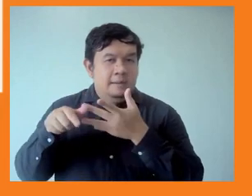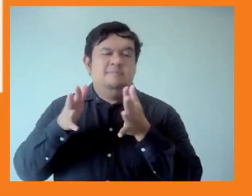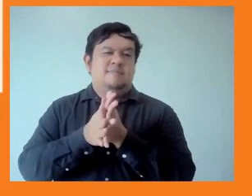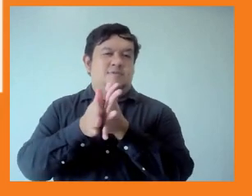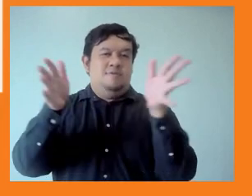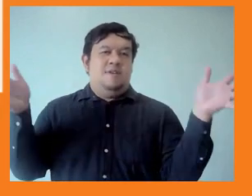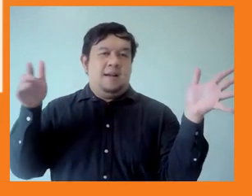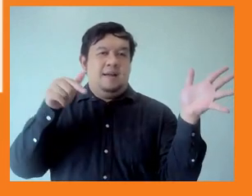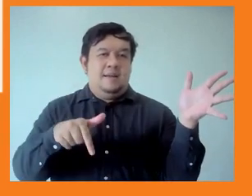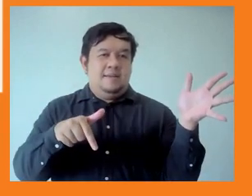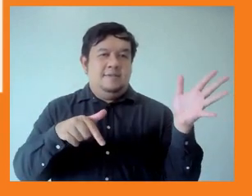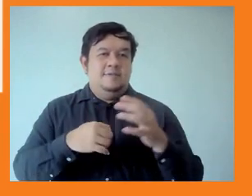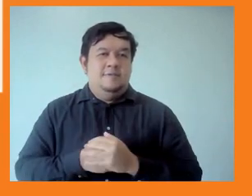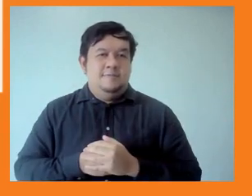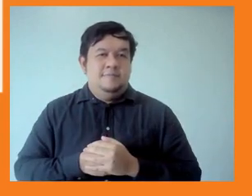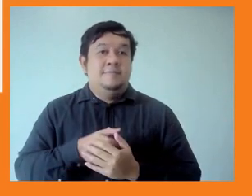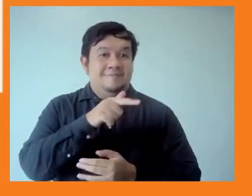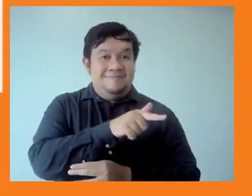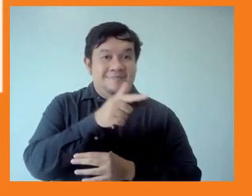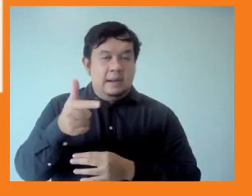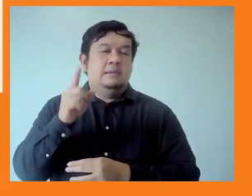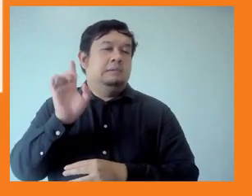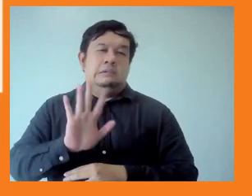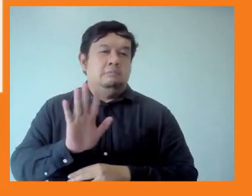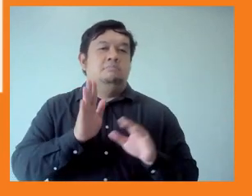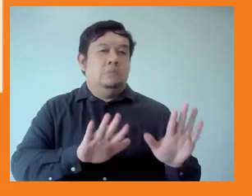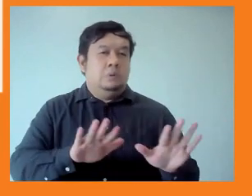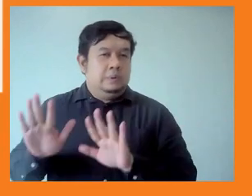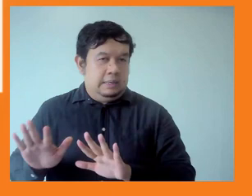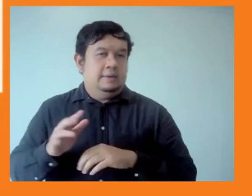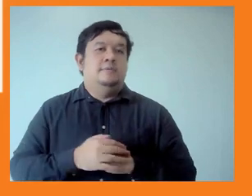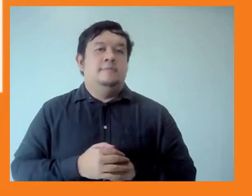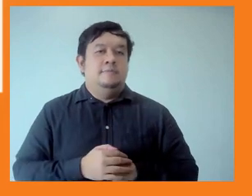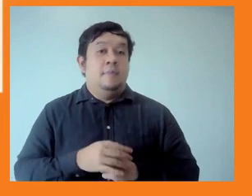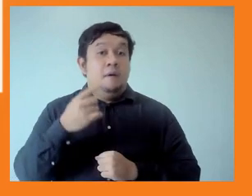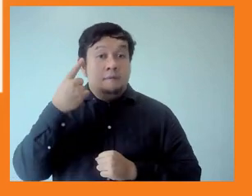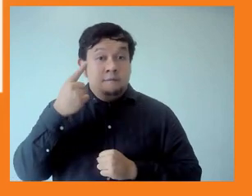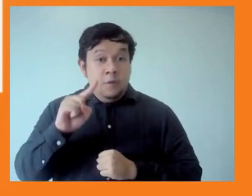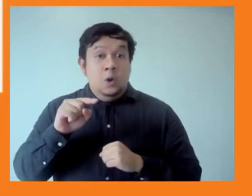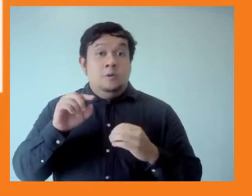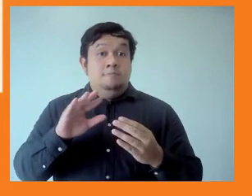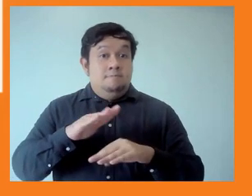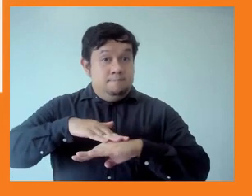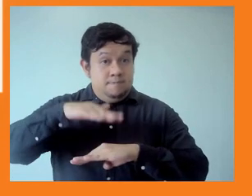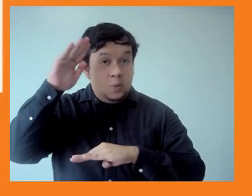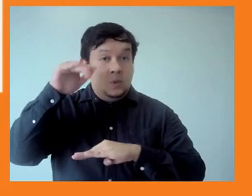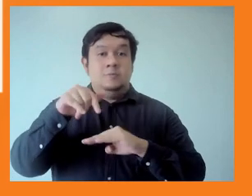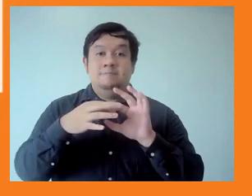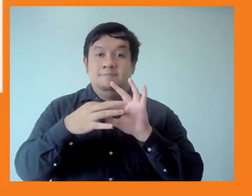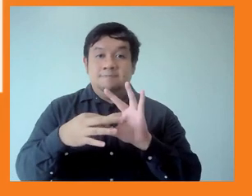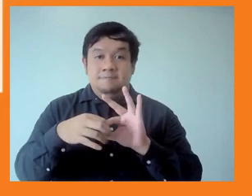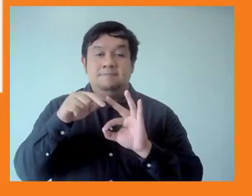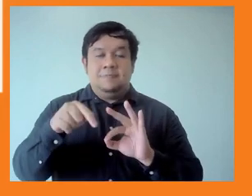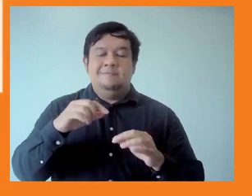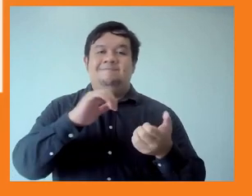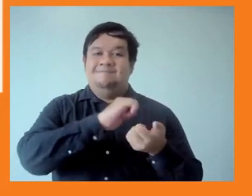slowdown, having like a circular economy, also in tandem, but also moving beyond this concept. And then some of